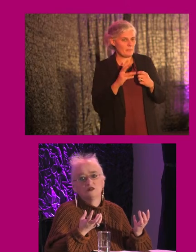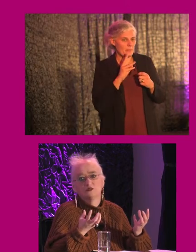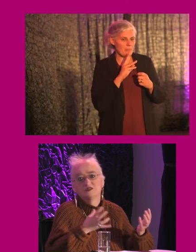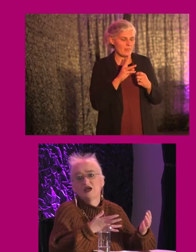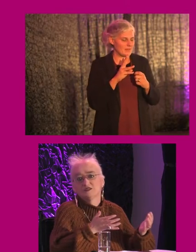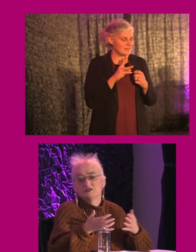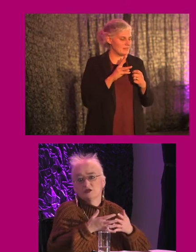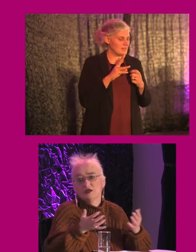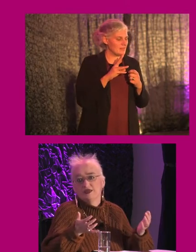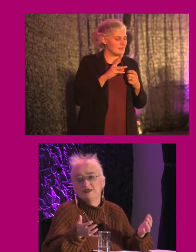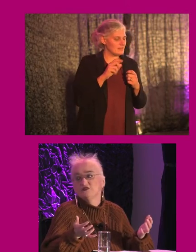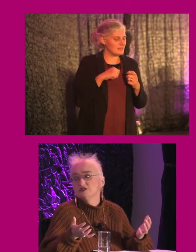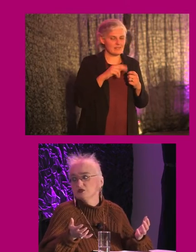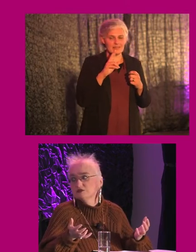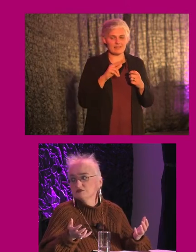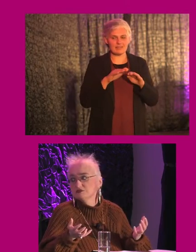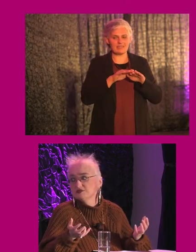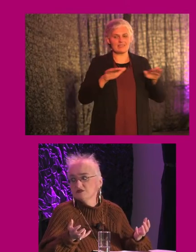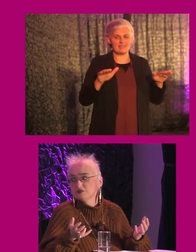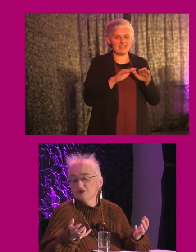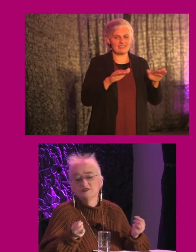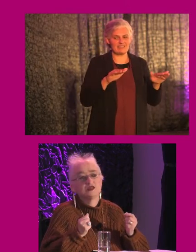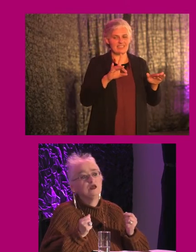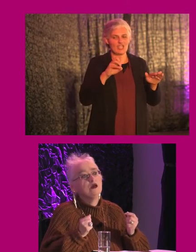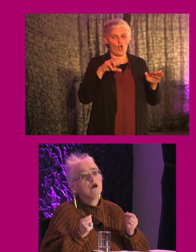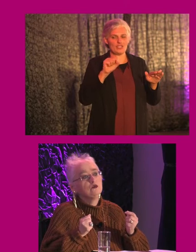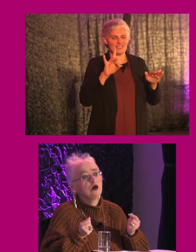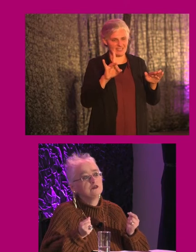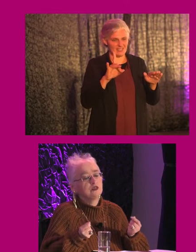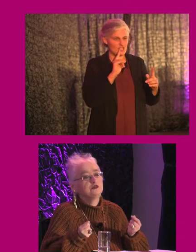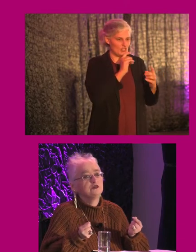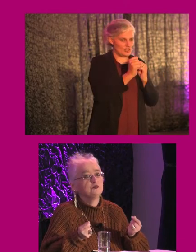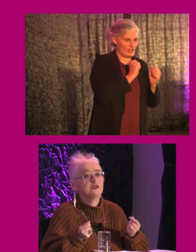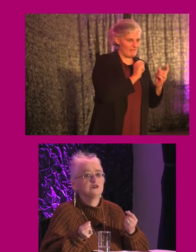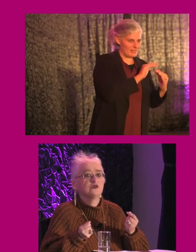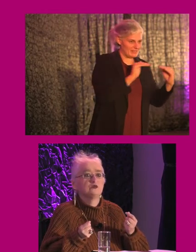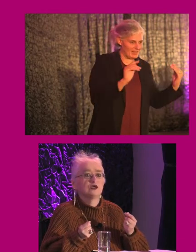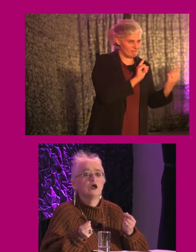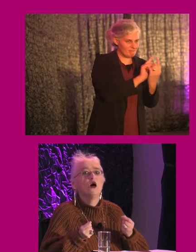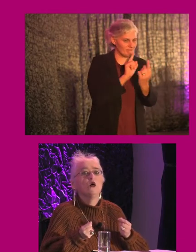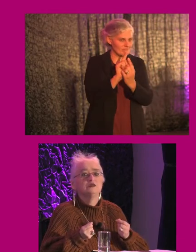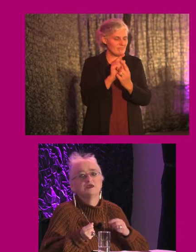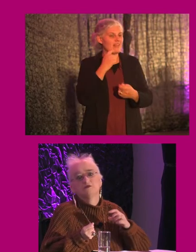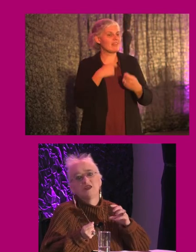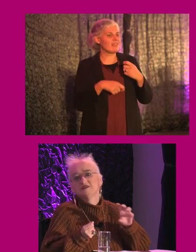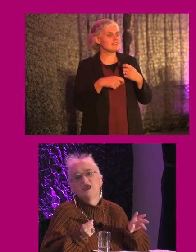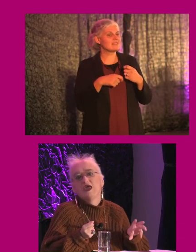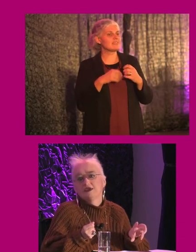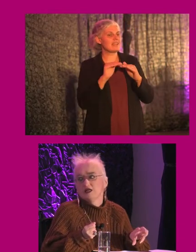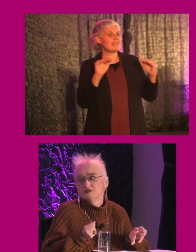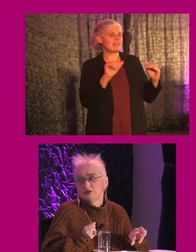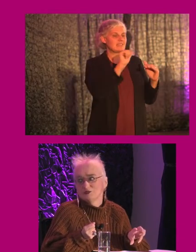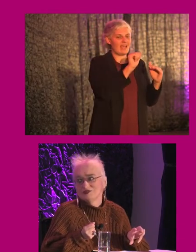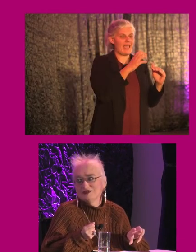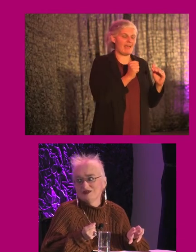kiosk, but desks for individual service points. In some place you'll find where say desk A